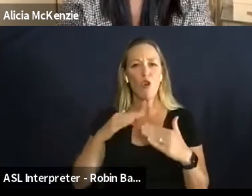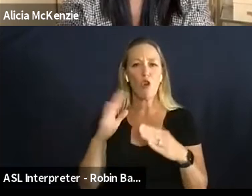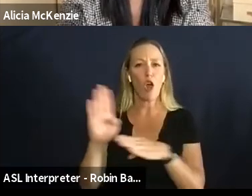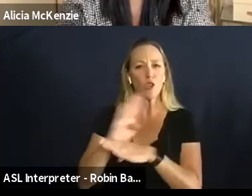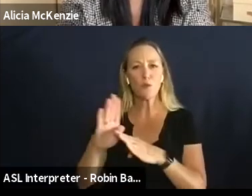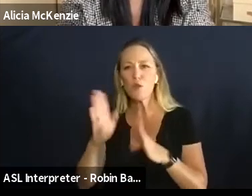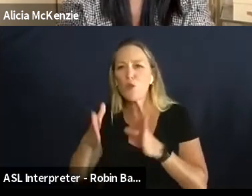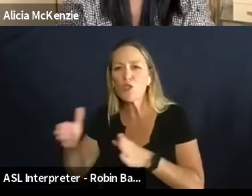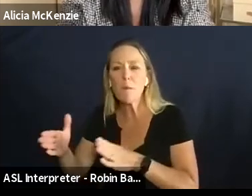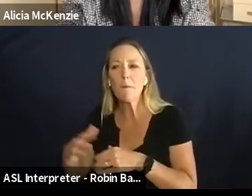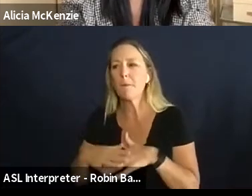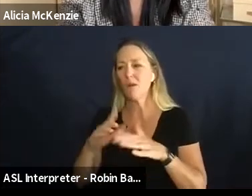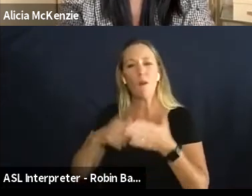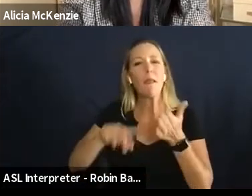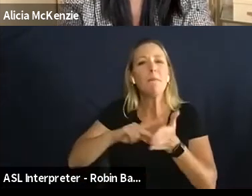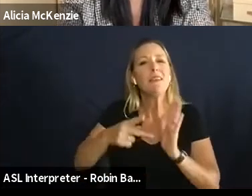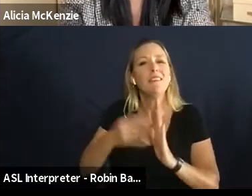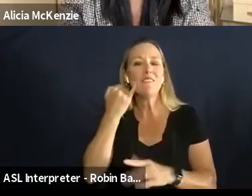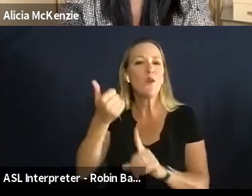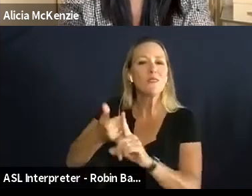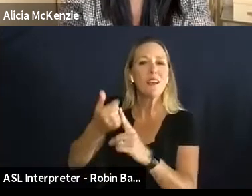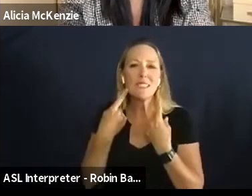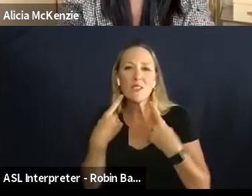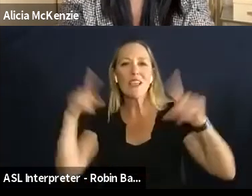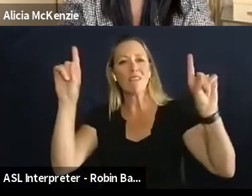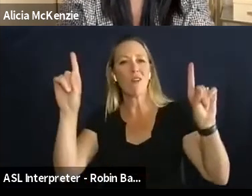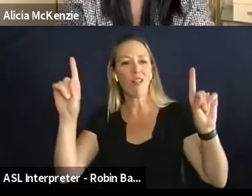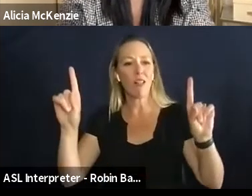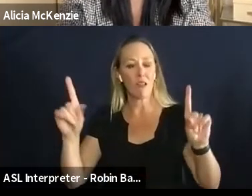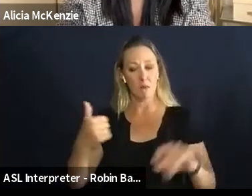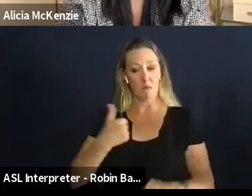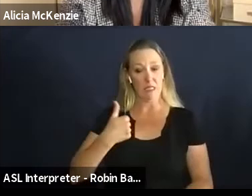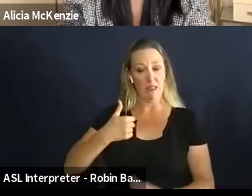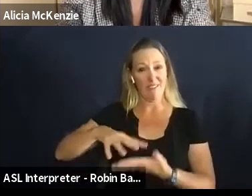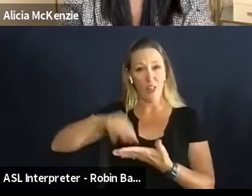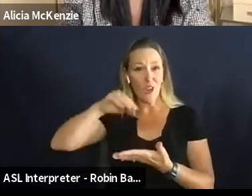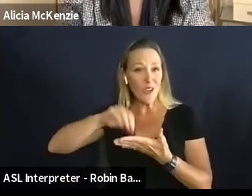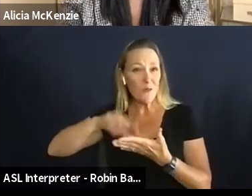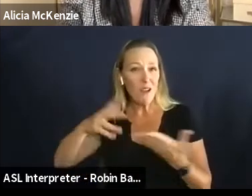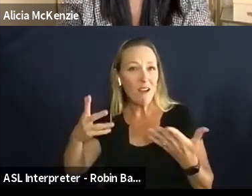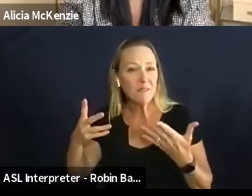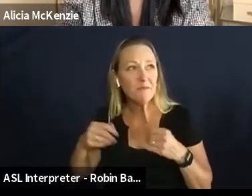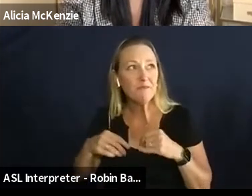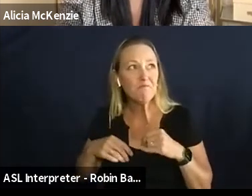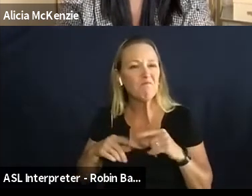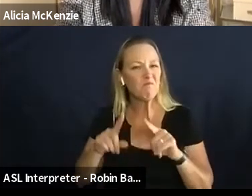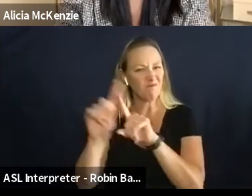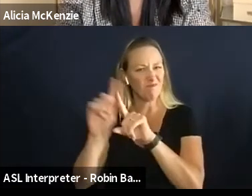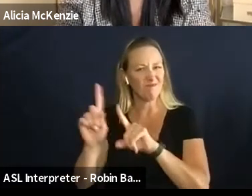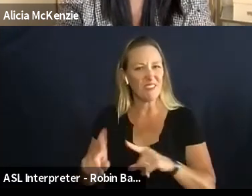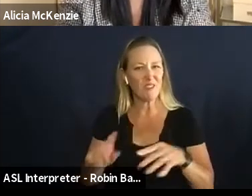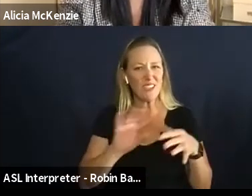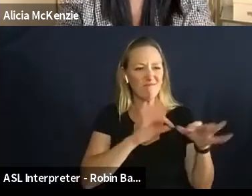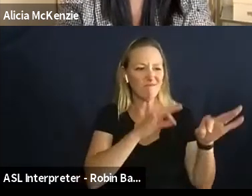i a successful social entrepreneur and i think what i'm taking away so far is that there's a lot of different definitions of that